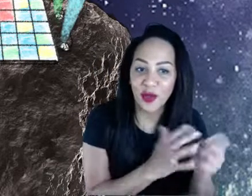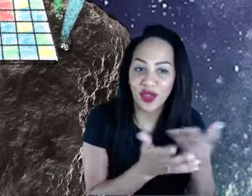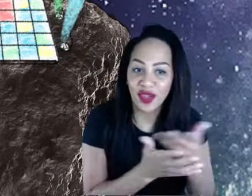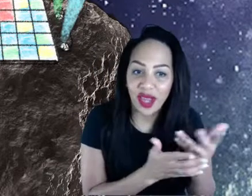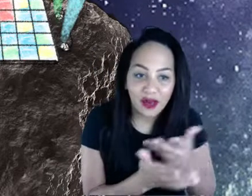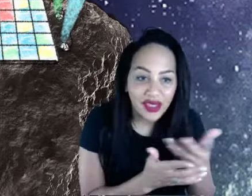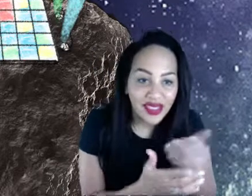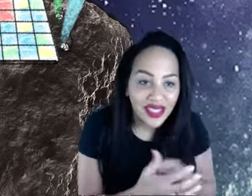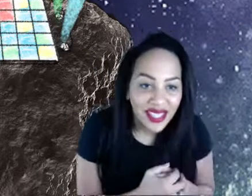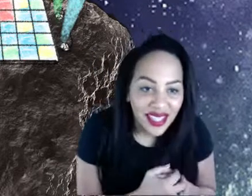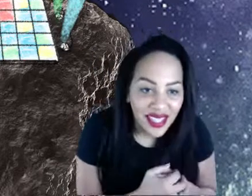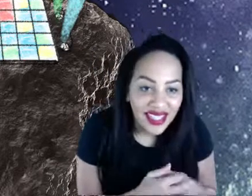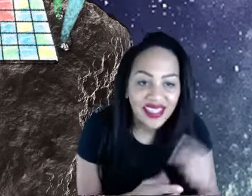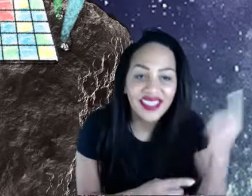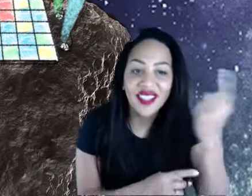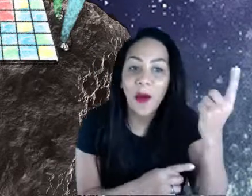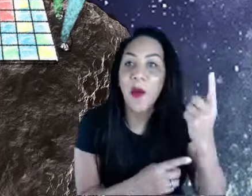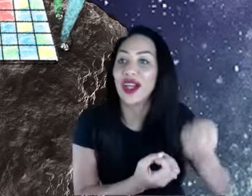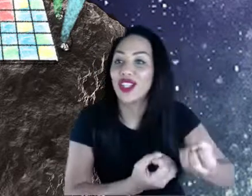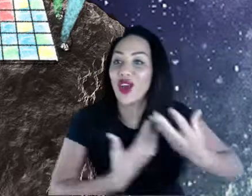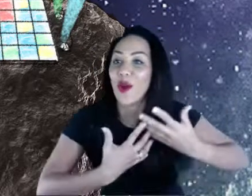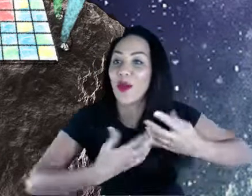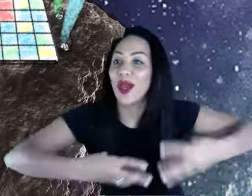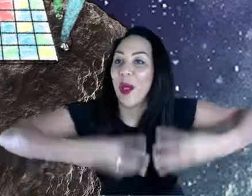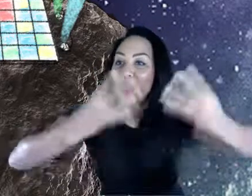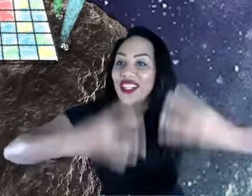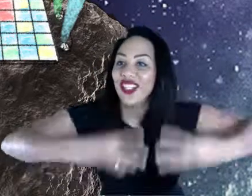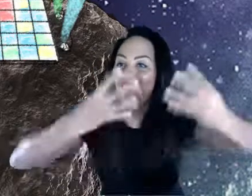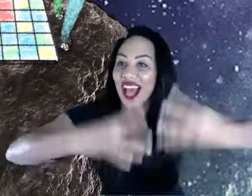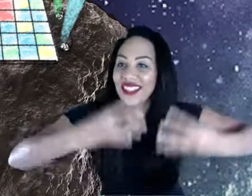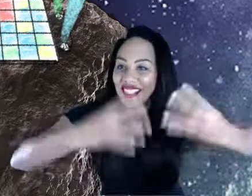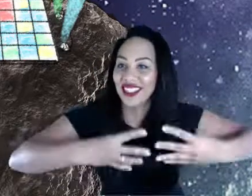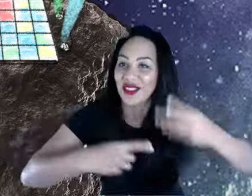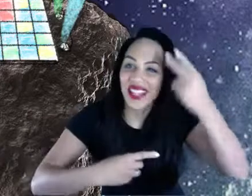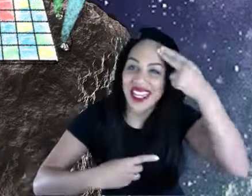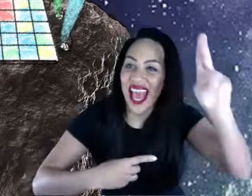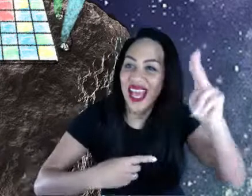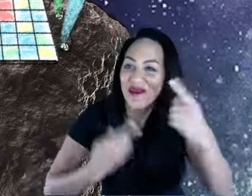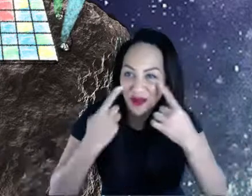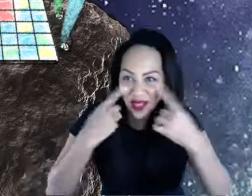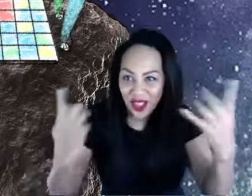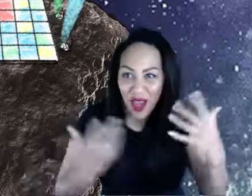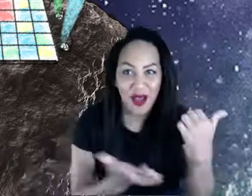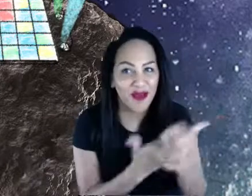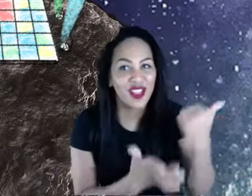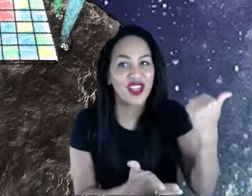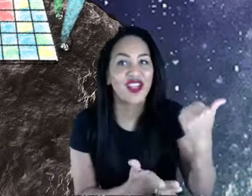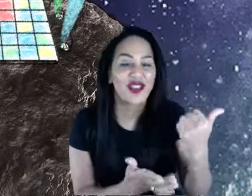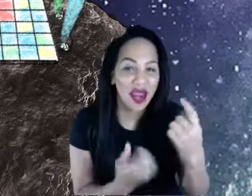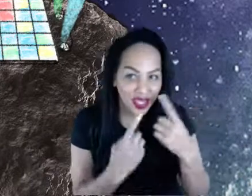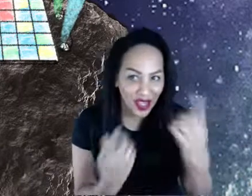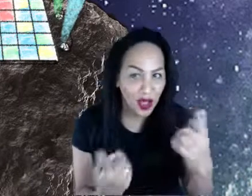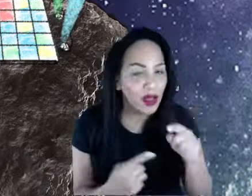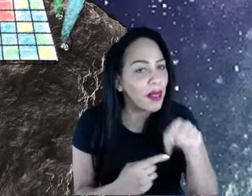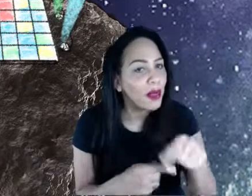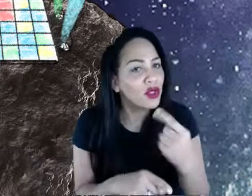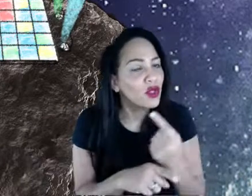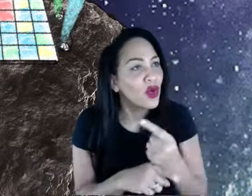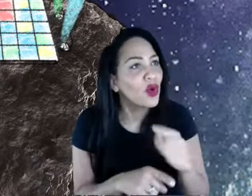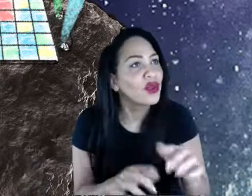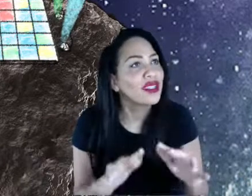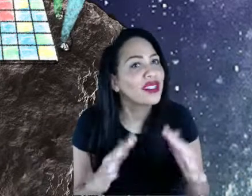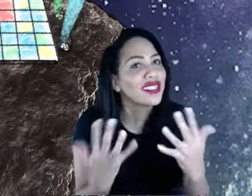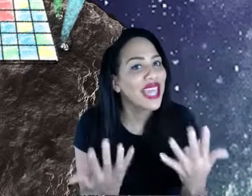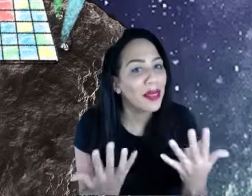That's what it was called. Thank you, yeah, that was a great show. We have a talk on the 10th of December by one of the makers of Streamview,